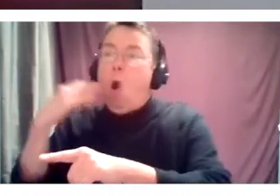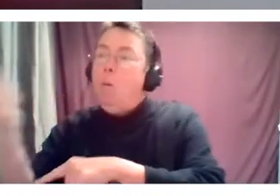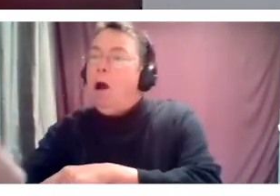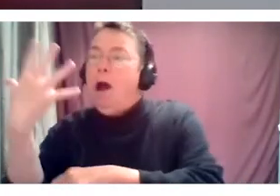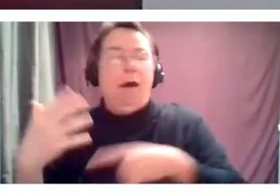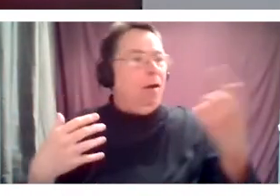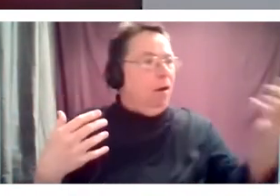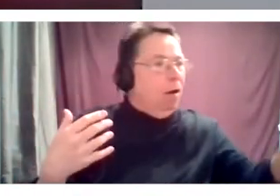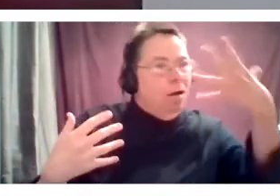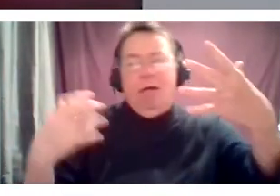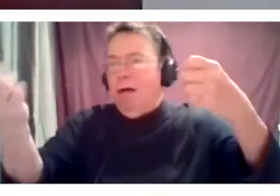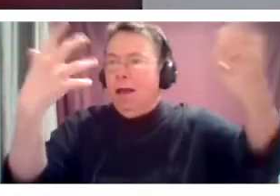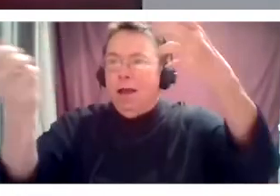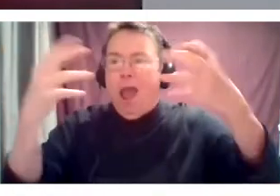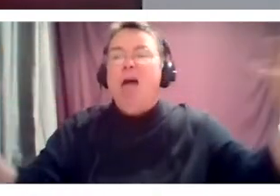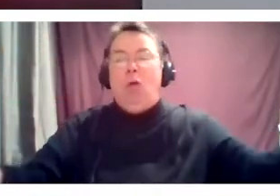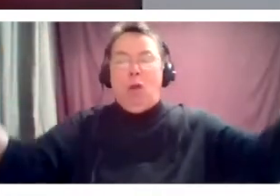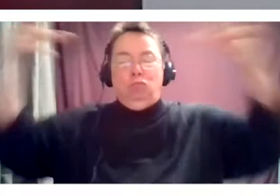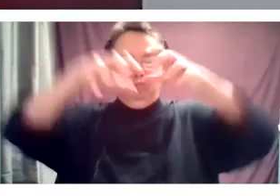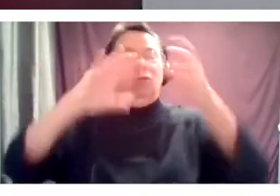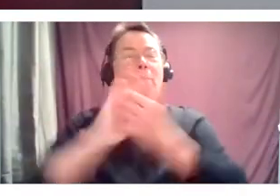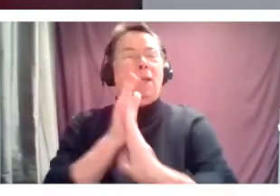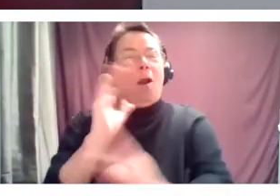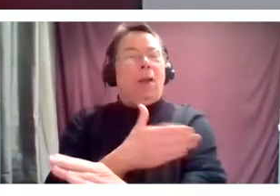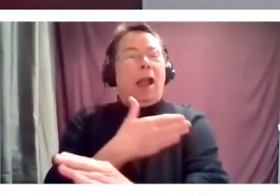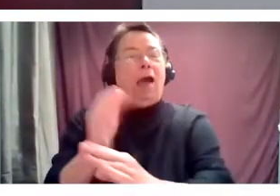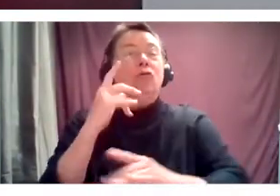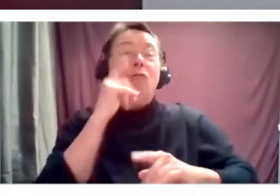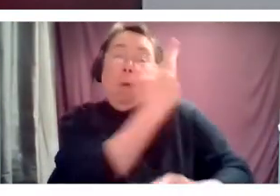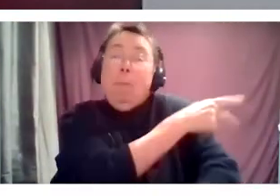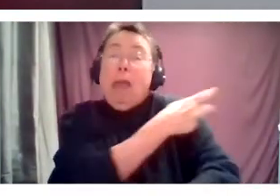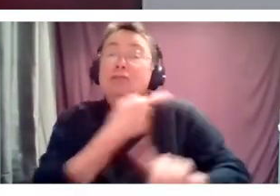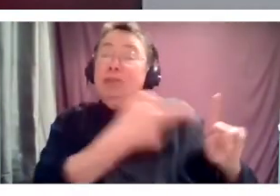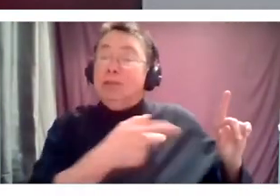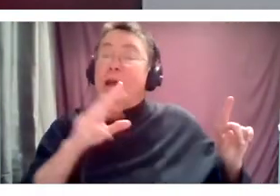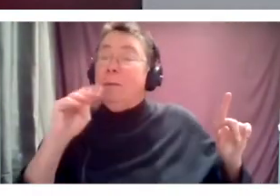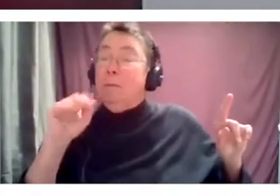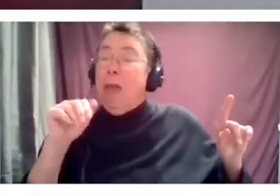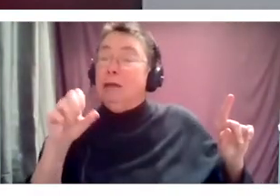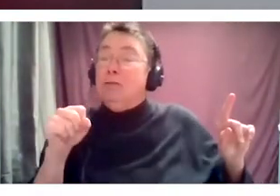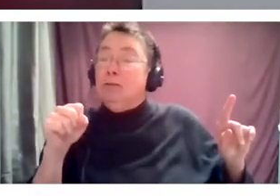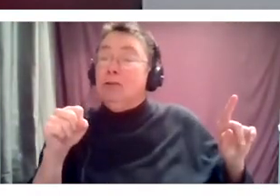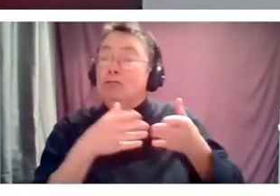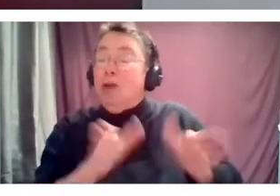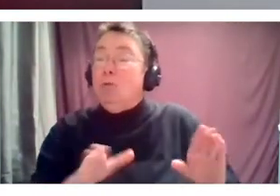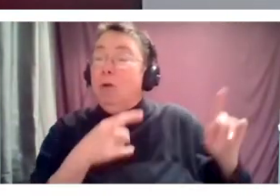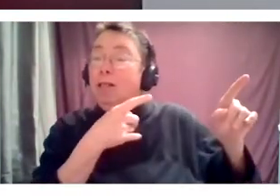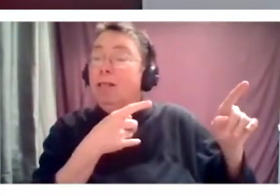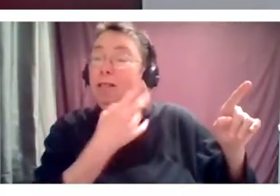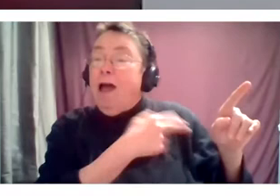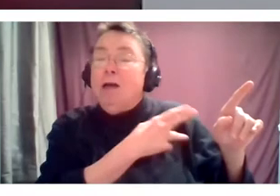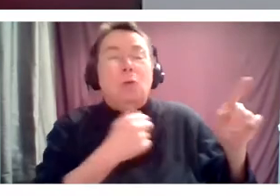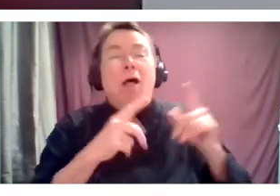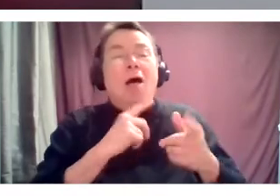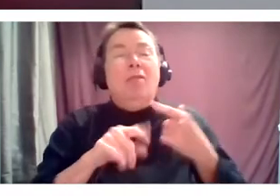into concerts for the patients at Mass General, who at the time of the winter, I mean, the summer months, were not even able to